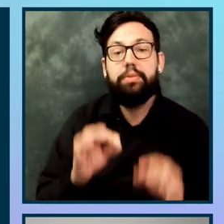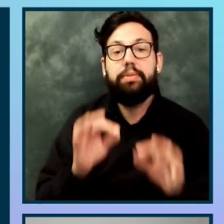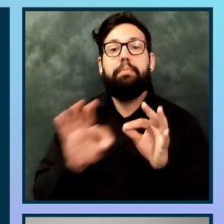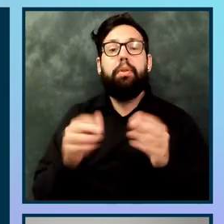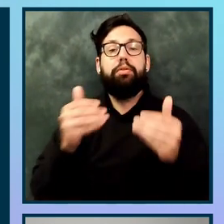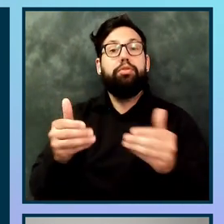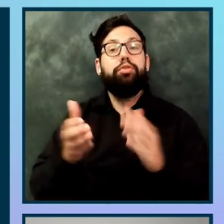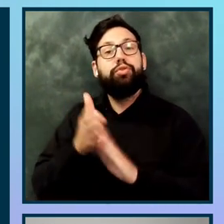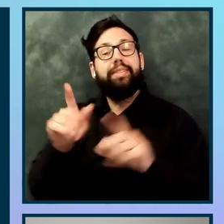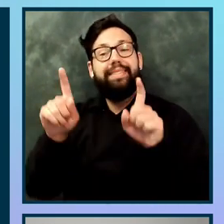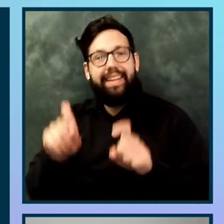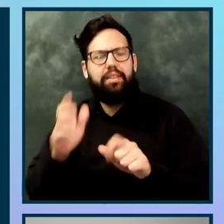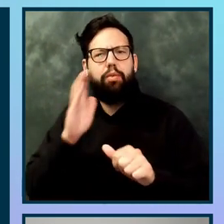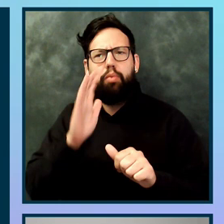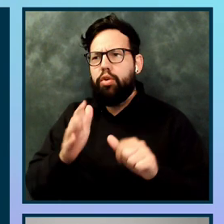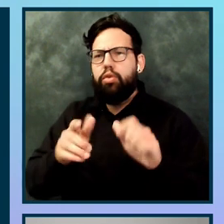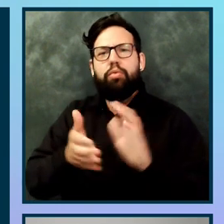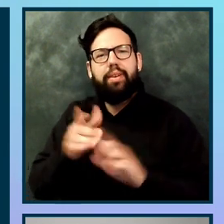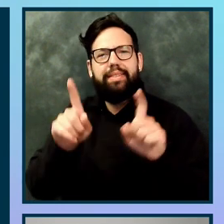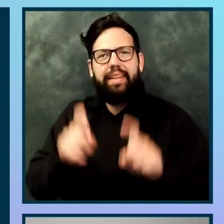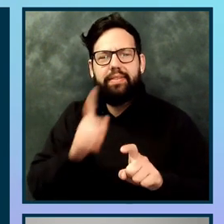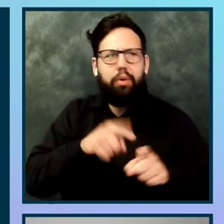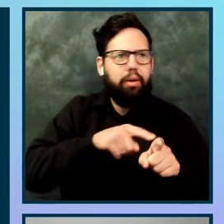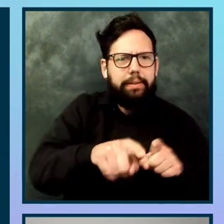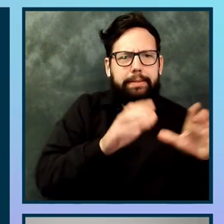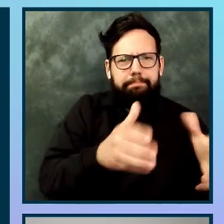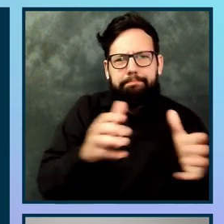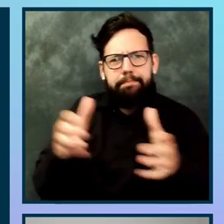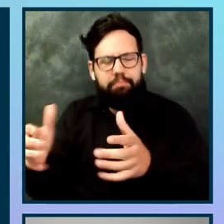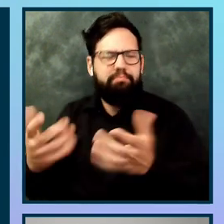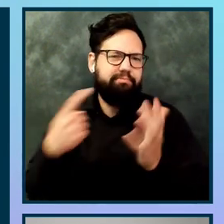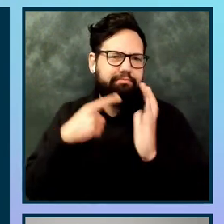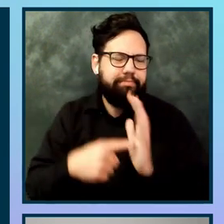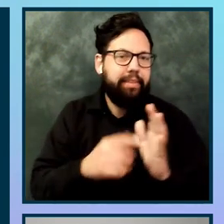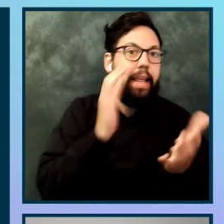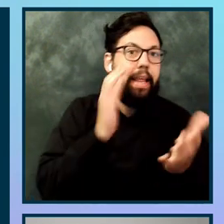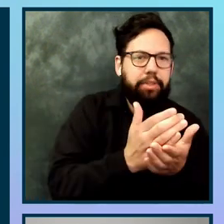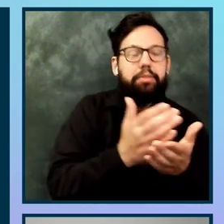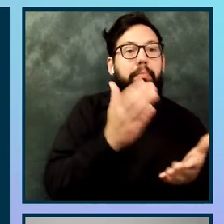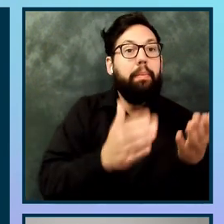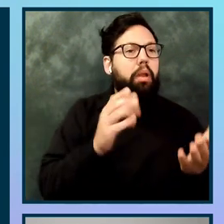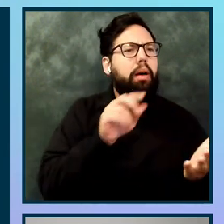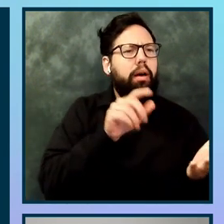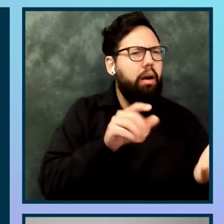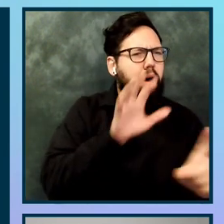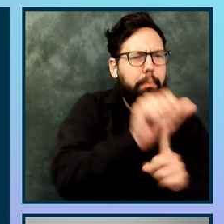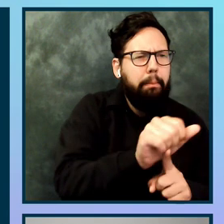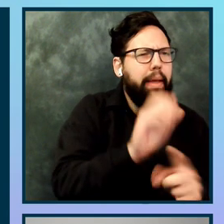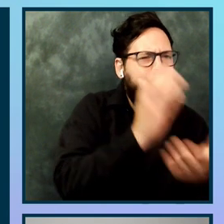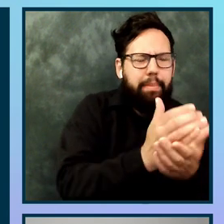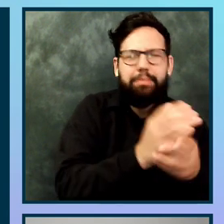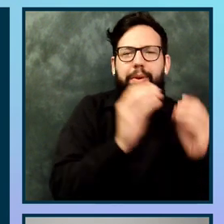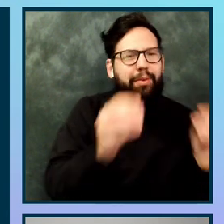and I see some images with no alternate text. Good thing of this library as well, or extension.